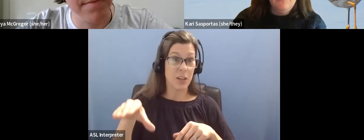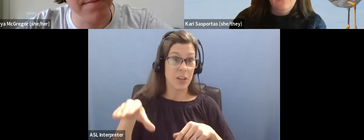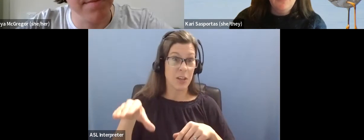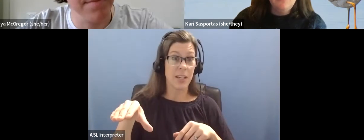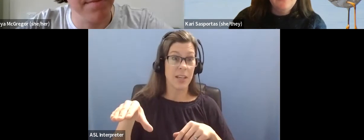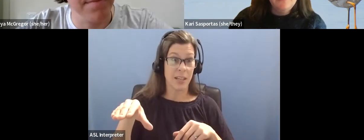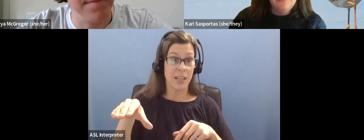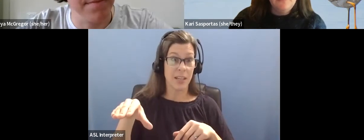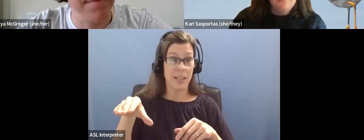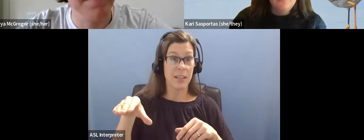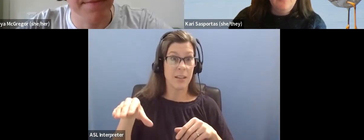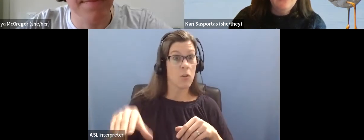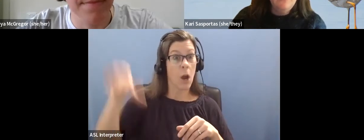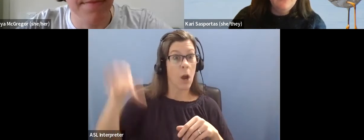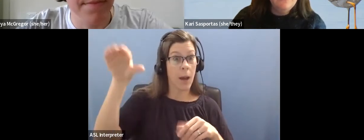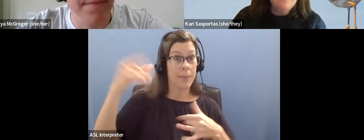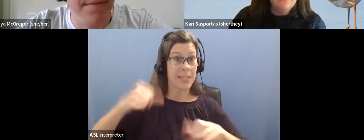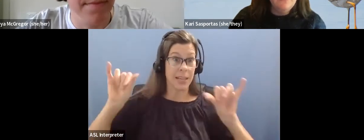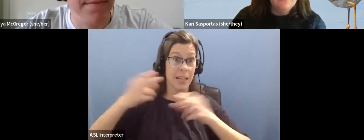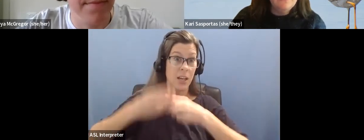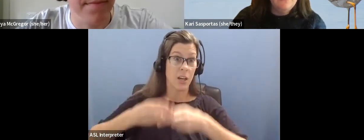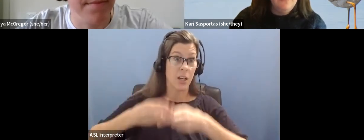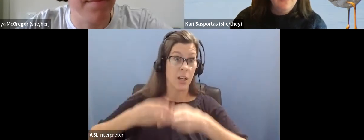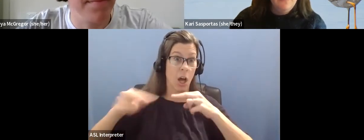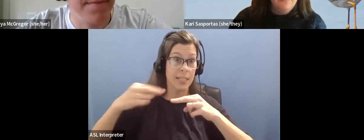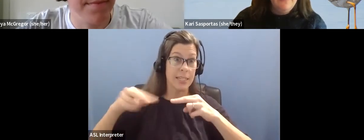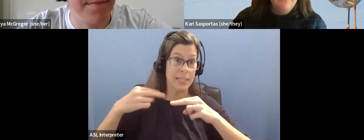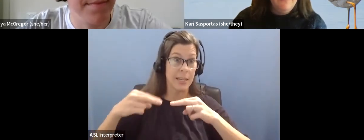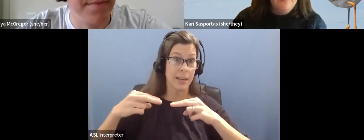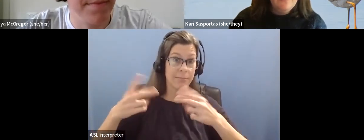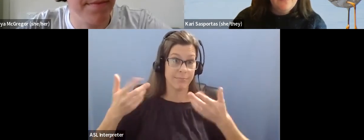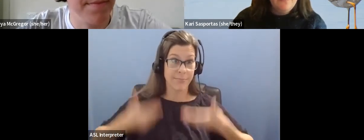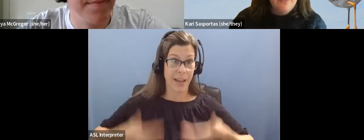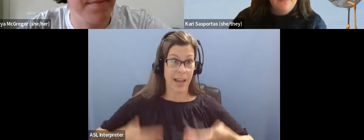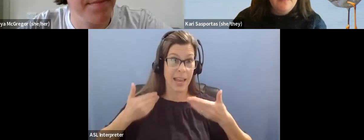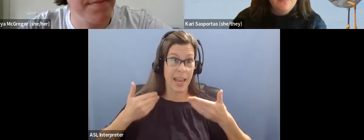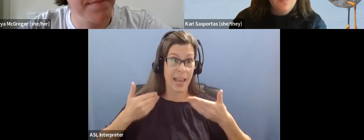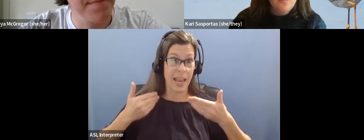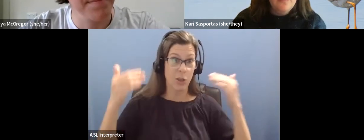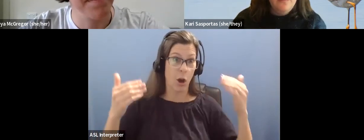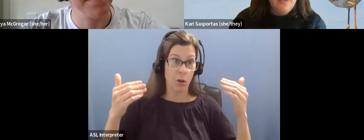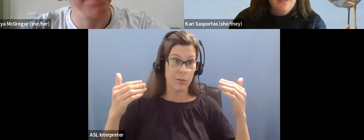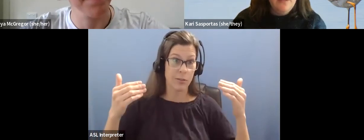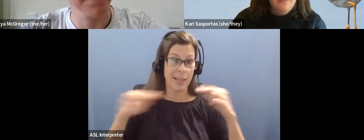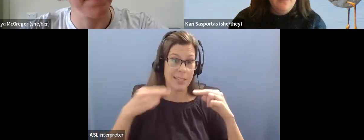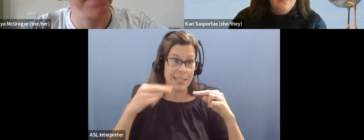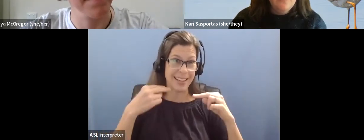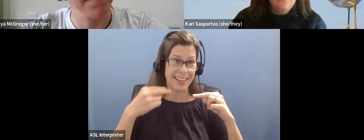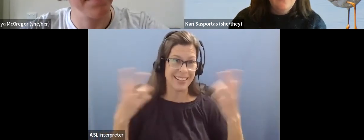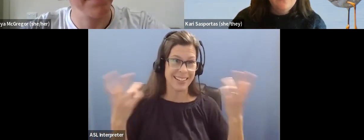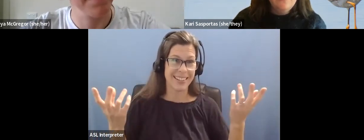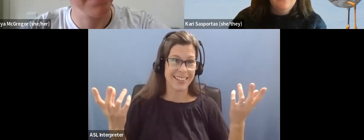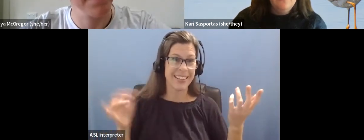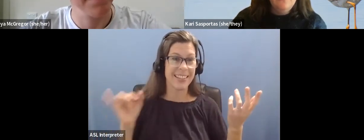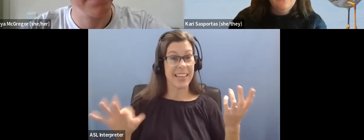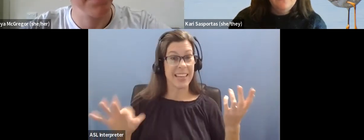become non-autistic. We become autistic adults. Um, and so I think it's important that if you're